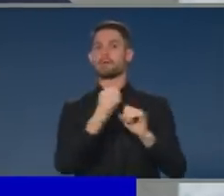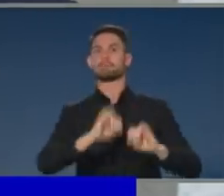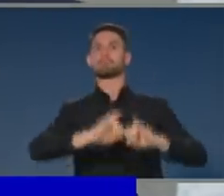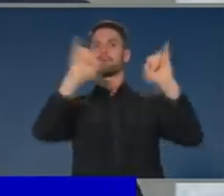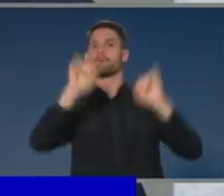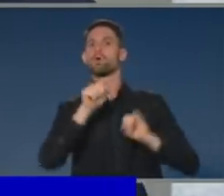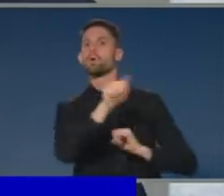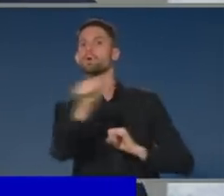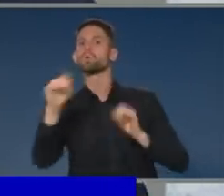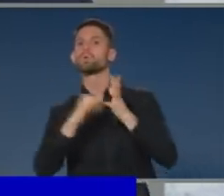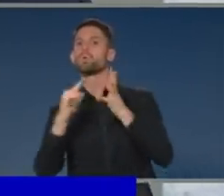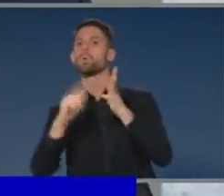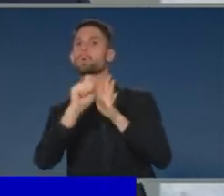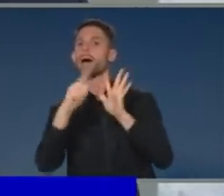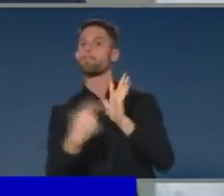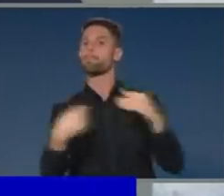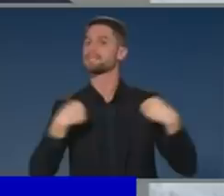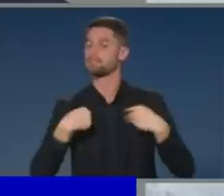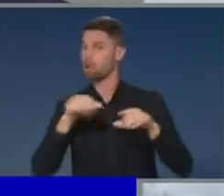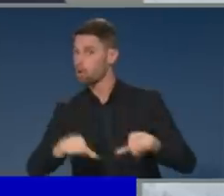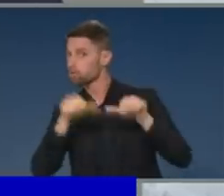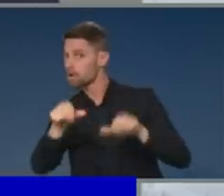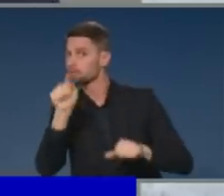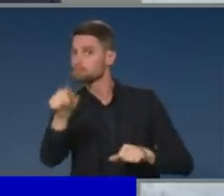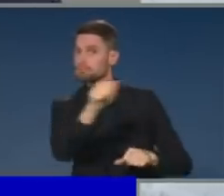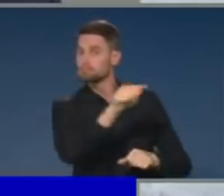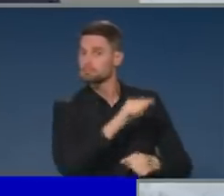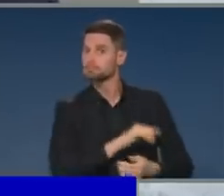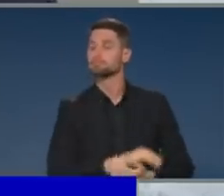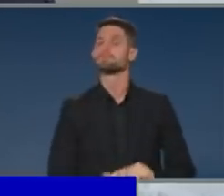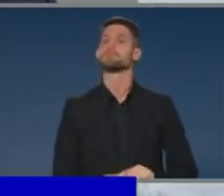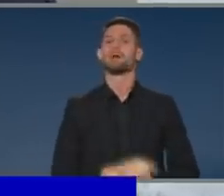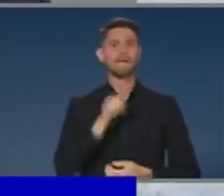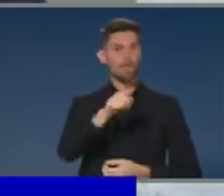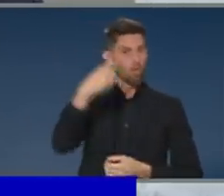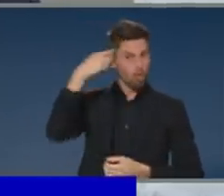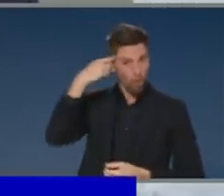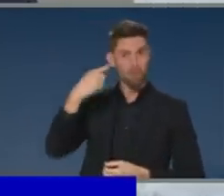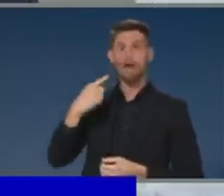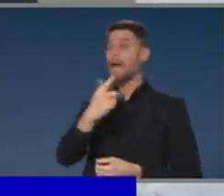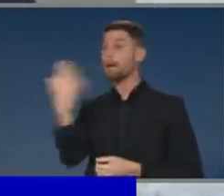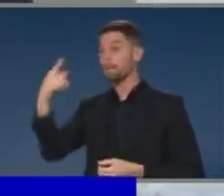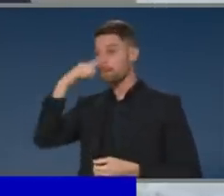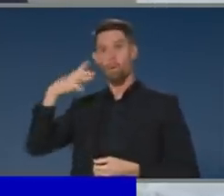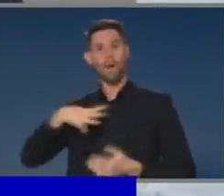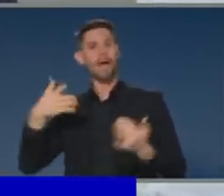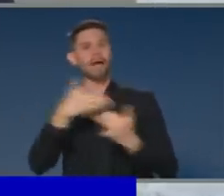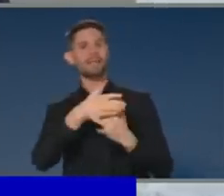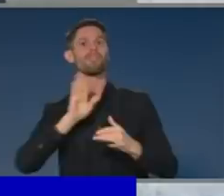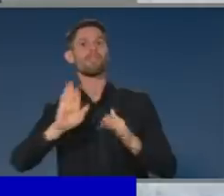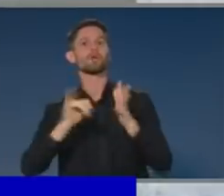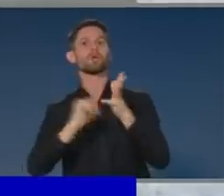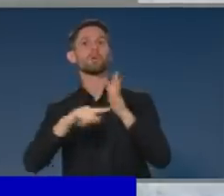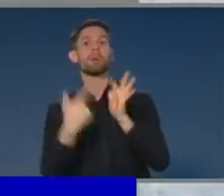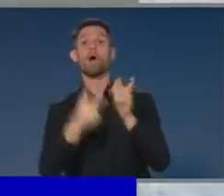has advised us and the industry estimates of what the claims would be have not been realised. Some